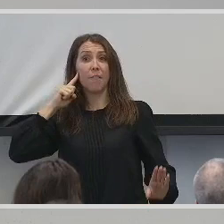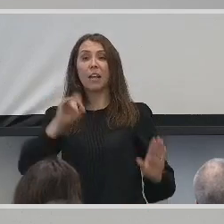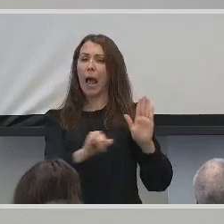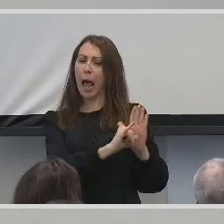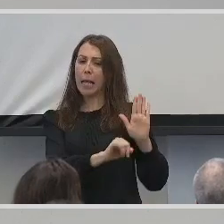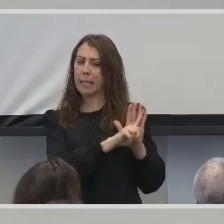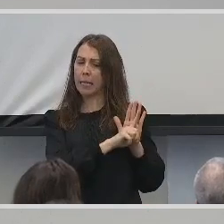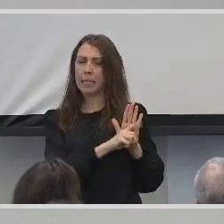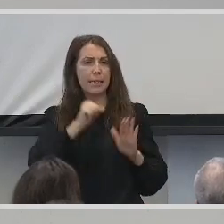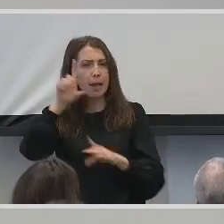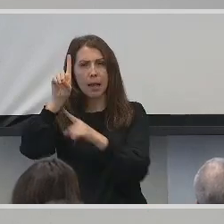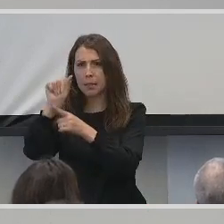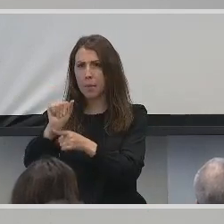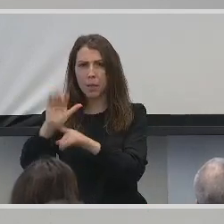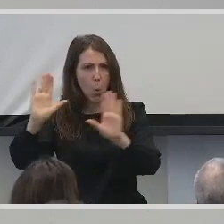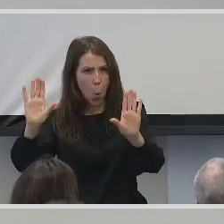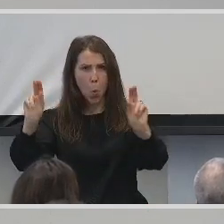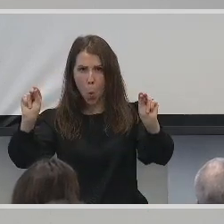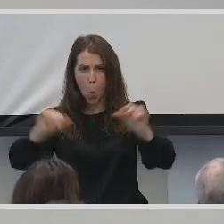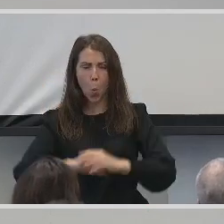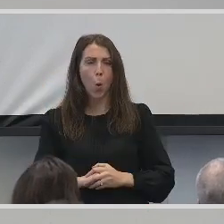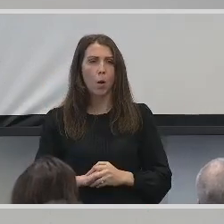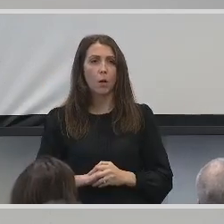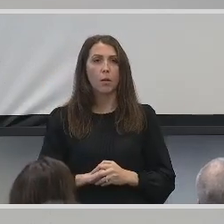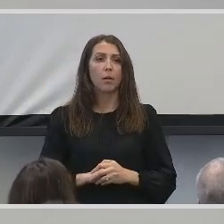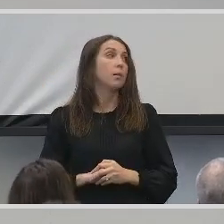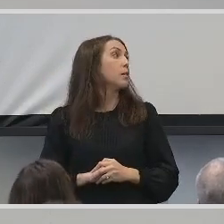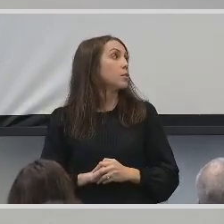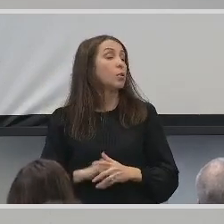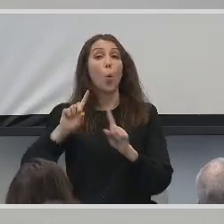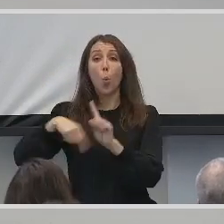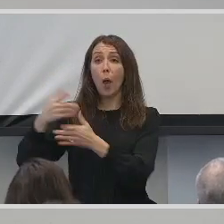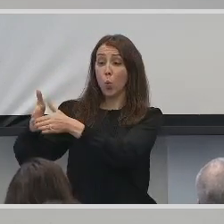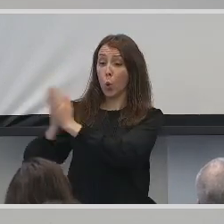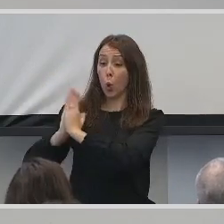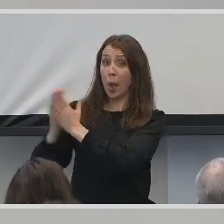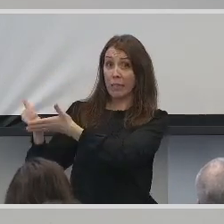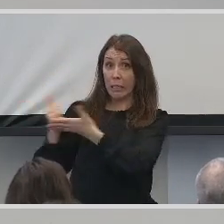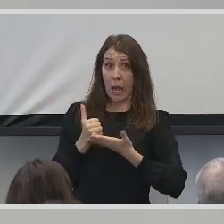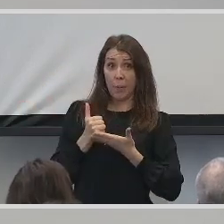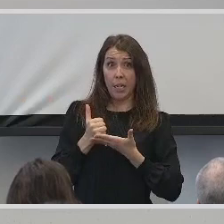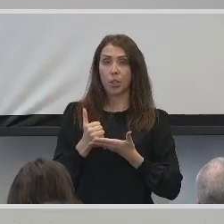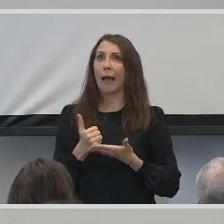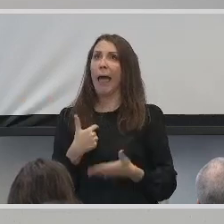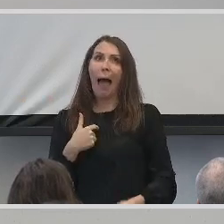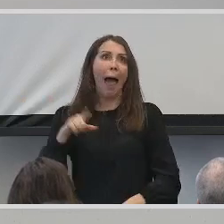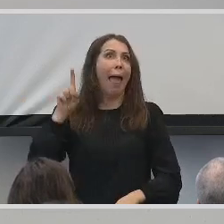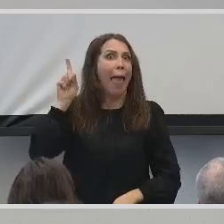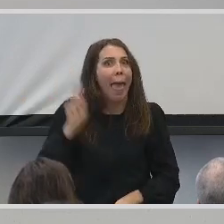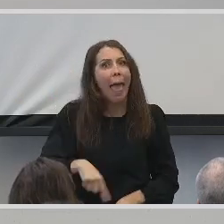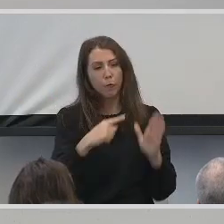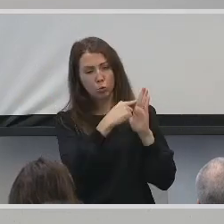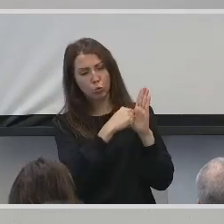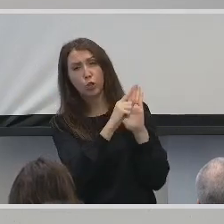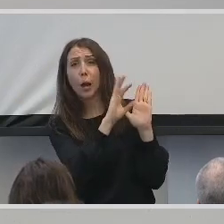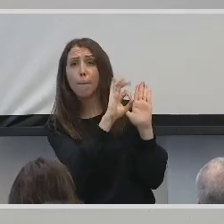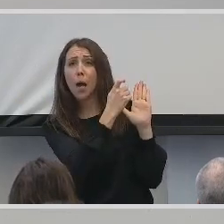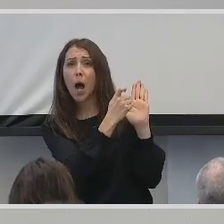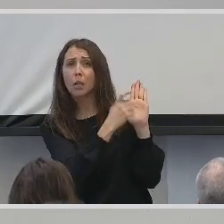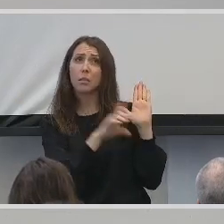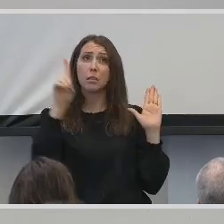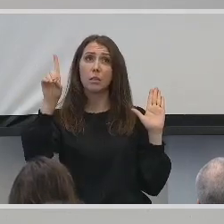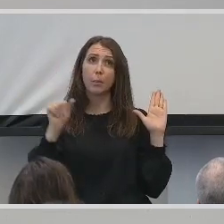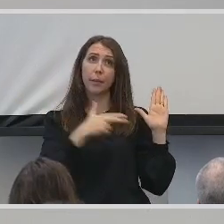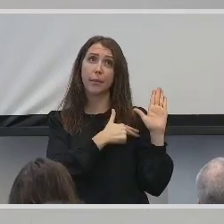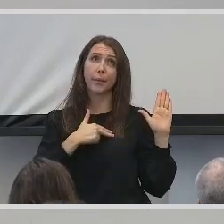not a disability. Yet, when requesting accommodations, have no choice but to check the disability box, as that's how